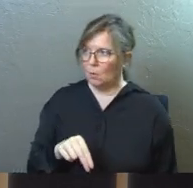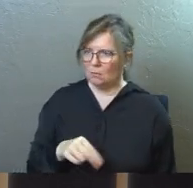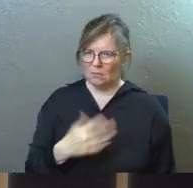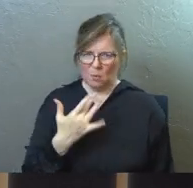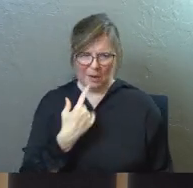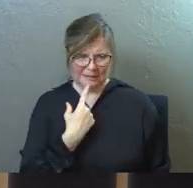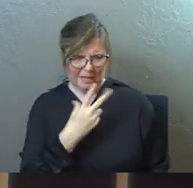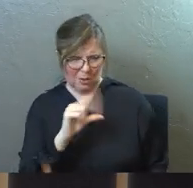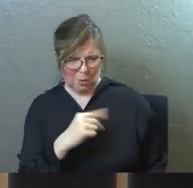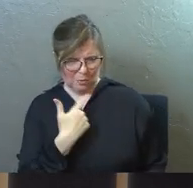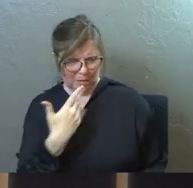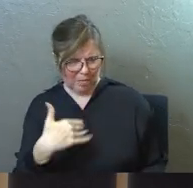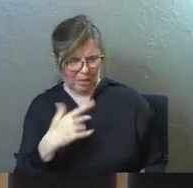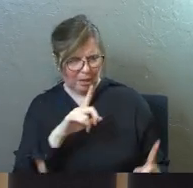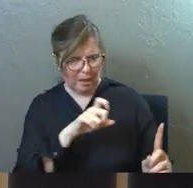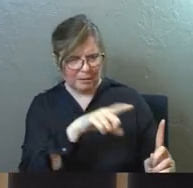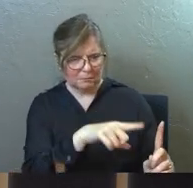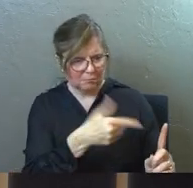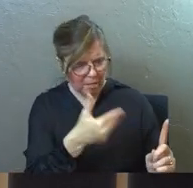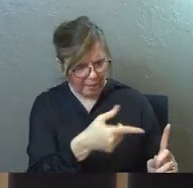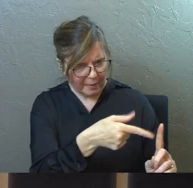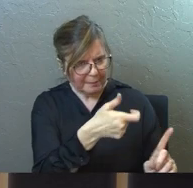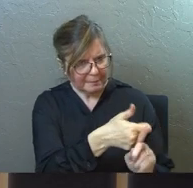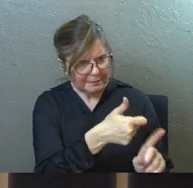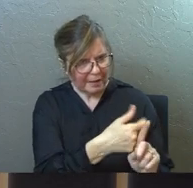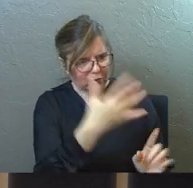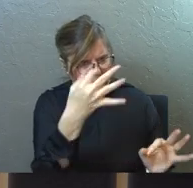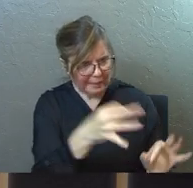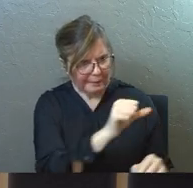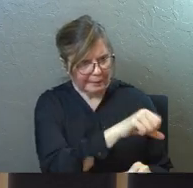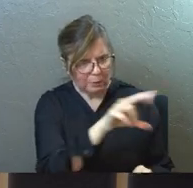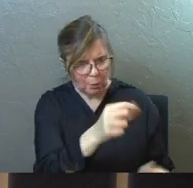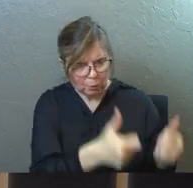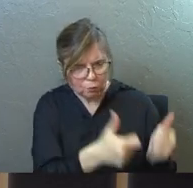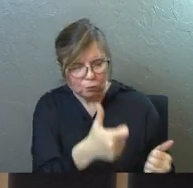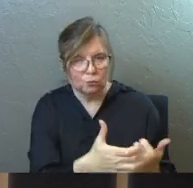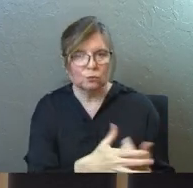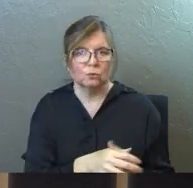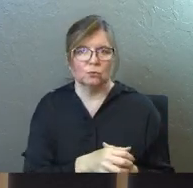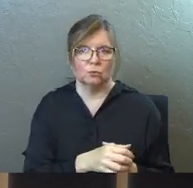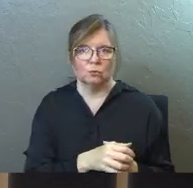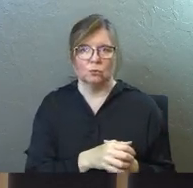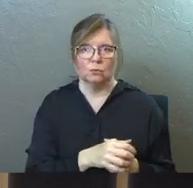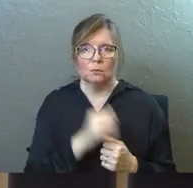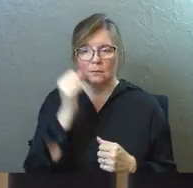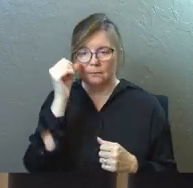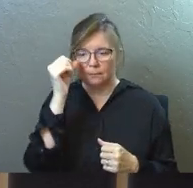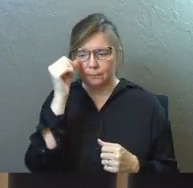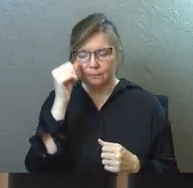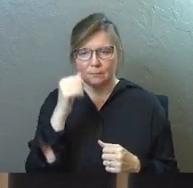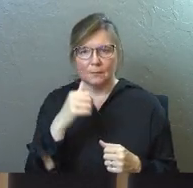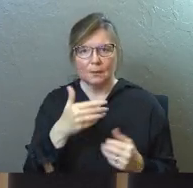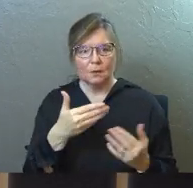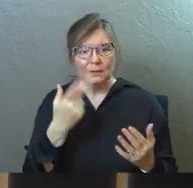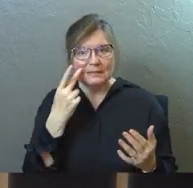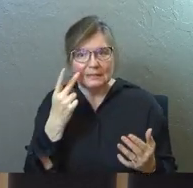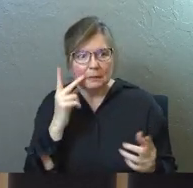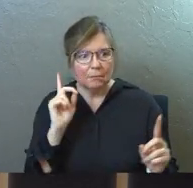Let them say no for themselves. You might be shocked. Enter into the conversation and see what happens.